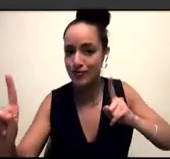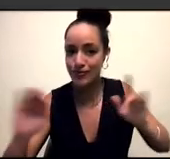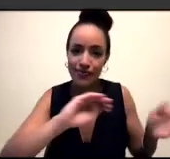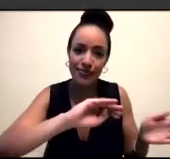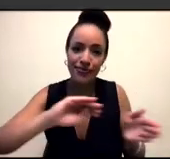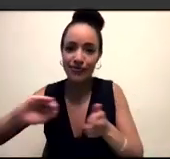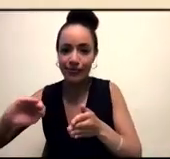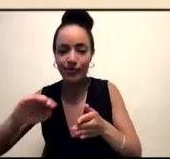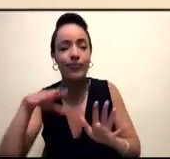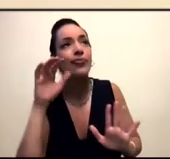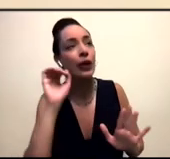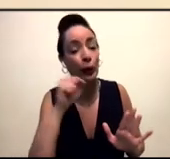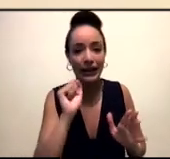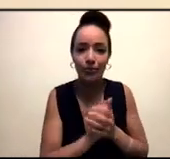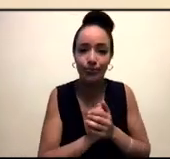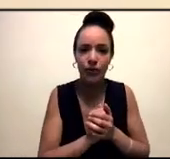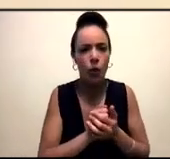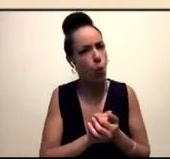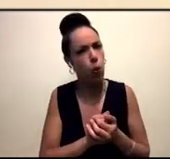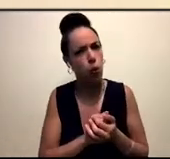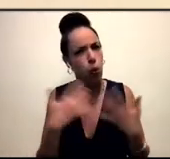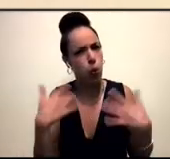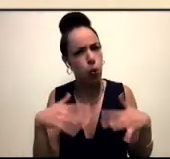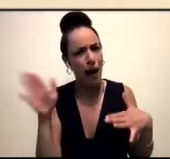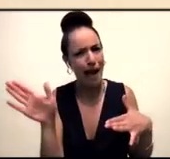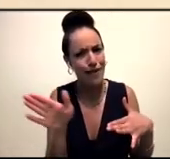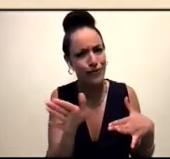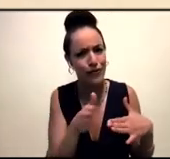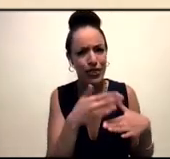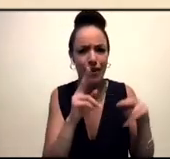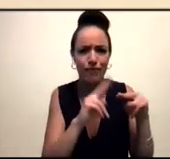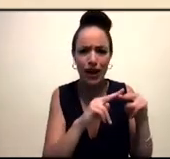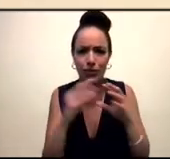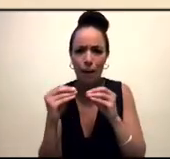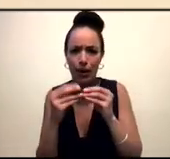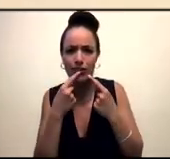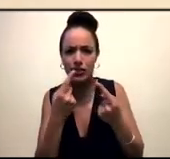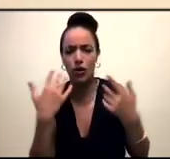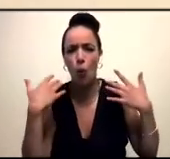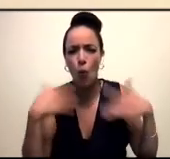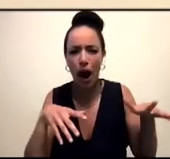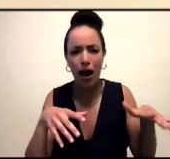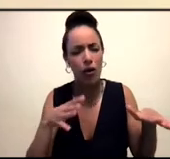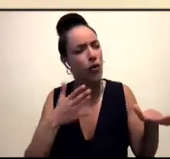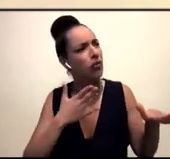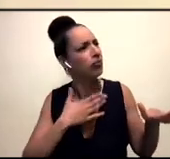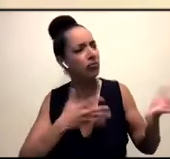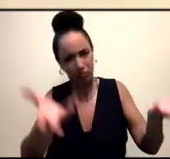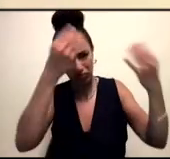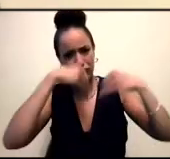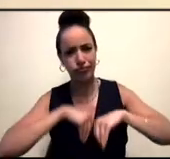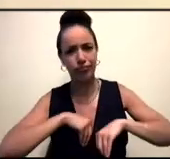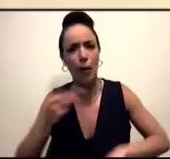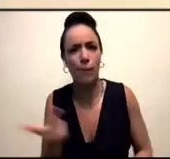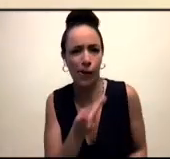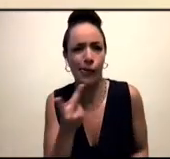underscore every single thing that Fatima and Blair said. Gosh, I just feel privileged to like have been privy to that, that exchange.